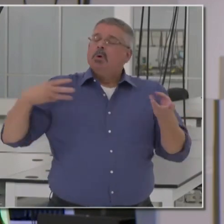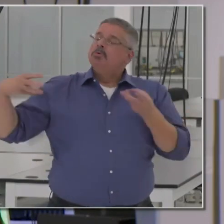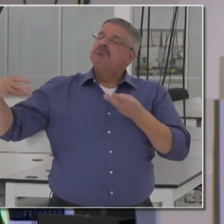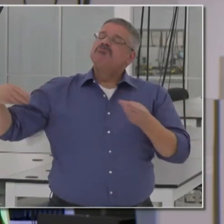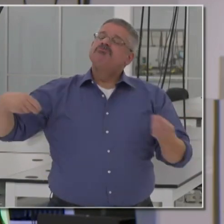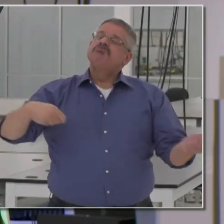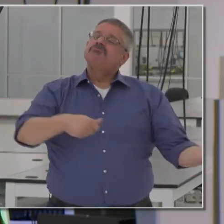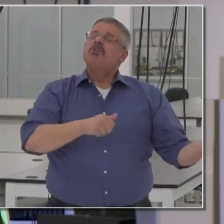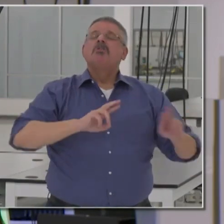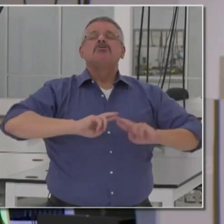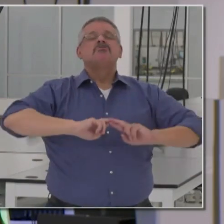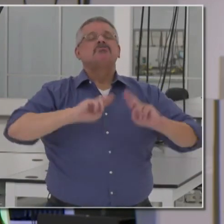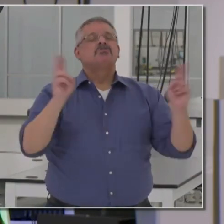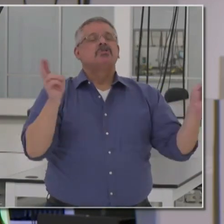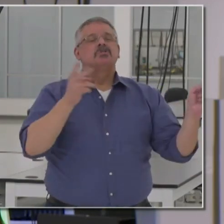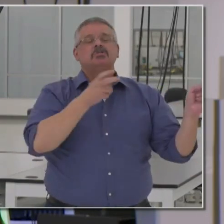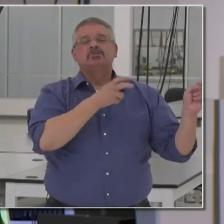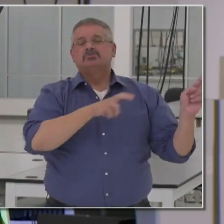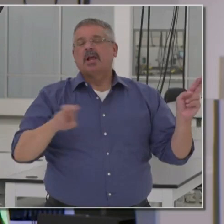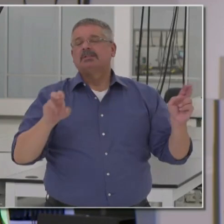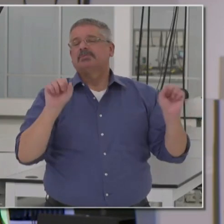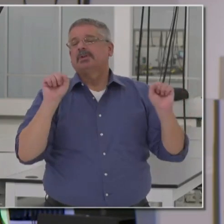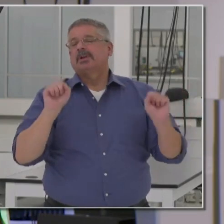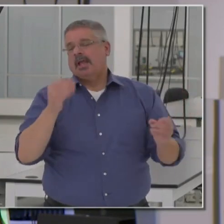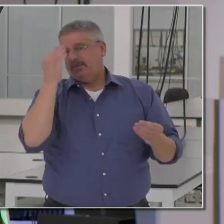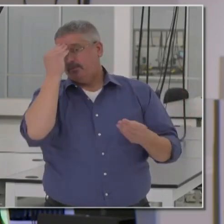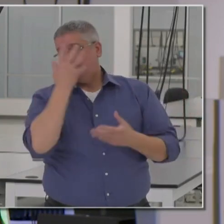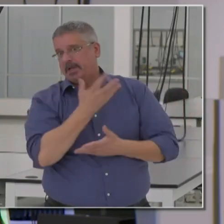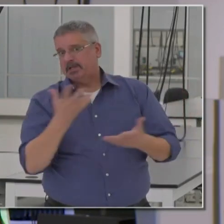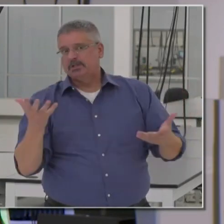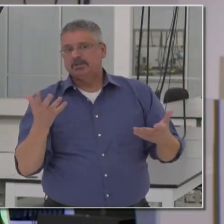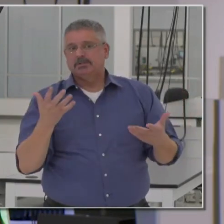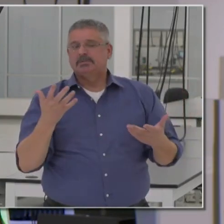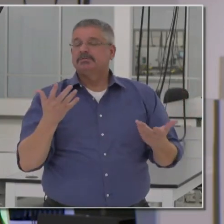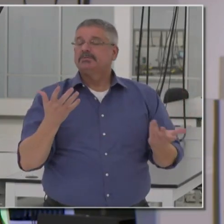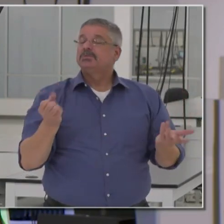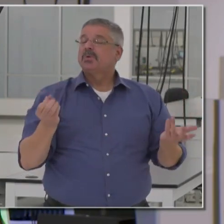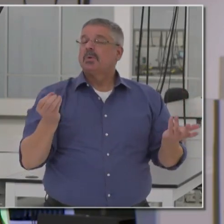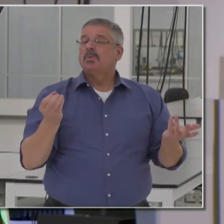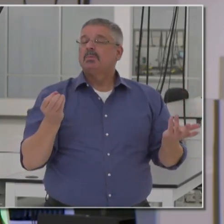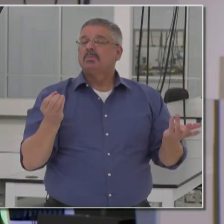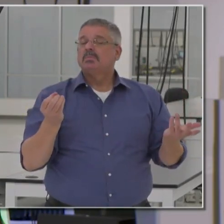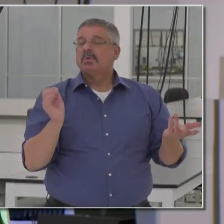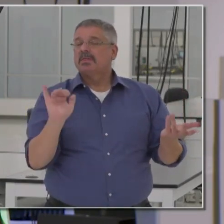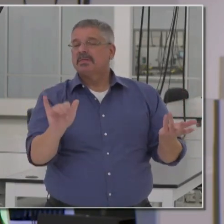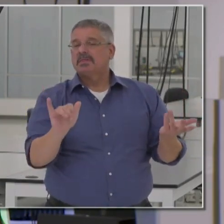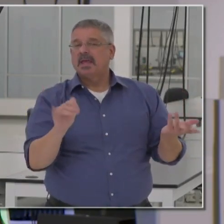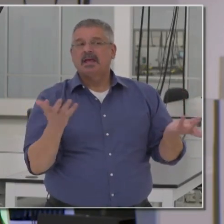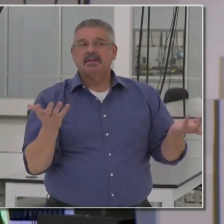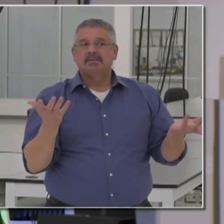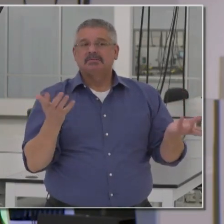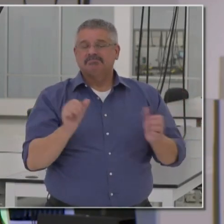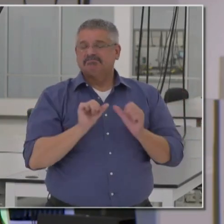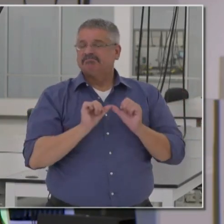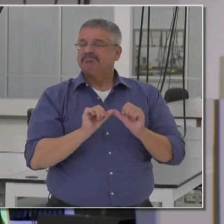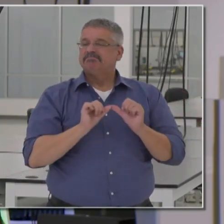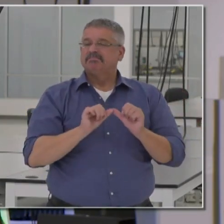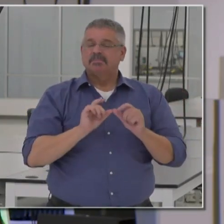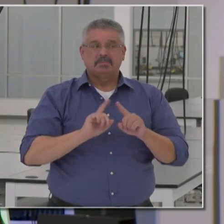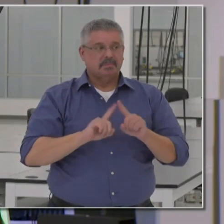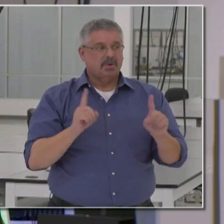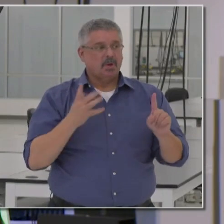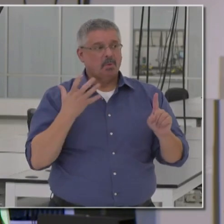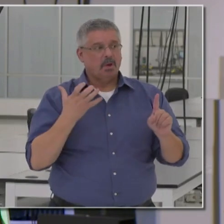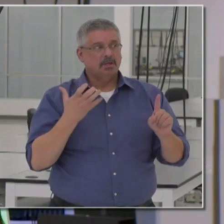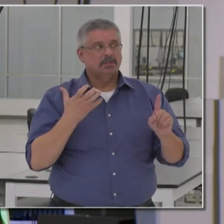of transfer, transferability of information and the like. And so with all that, I can continue, but I